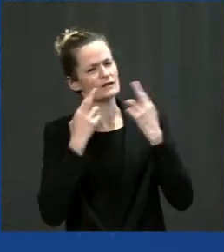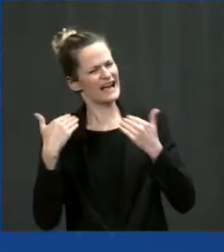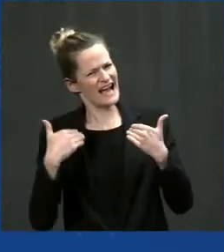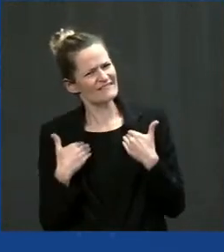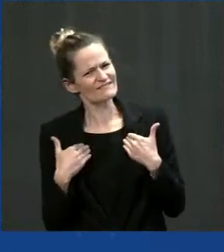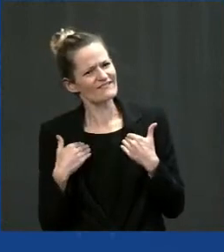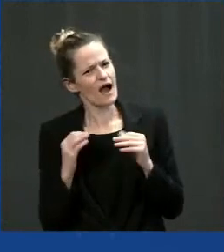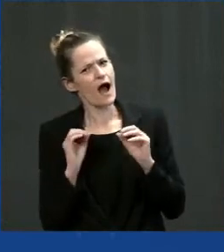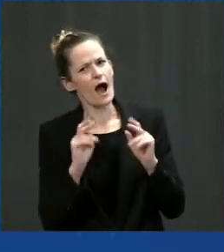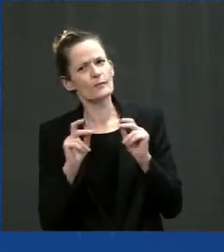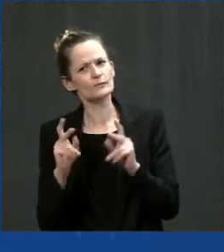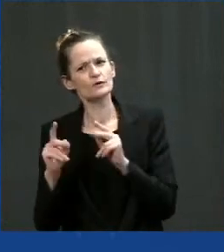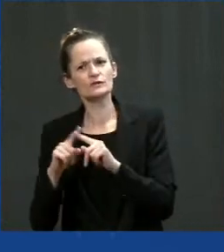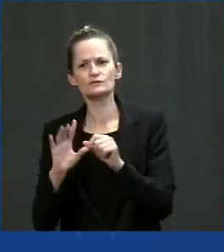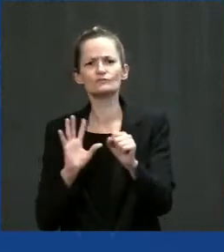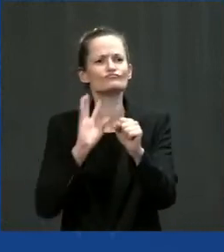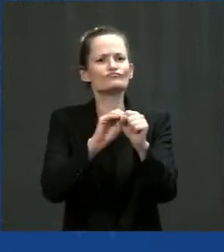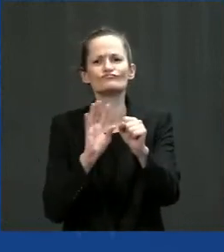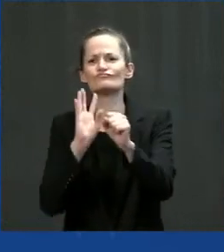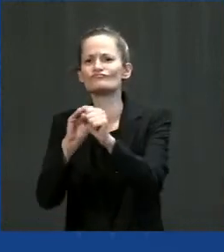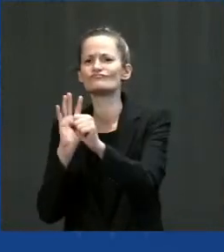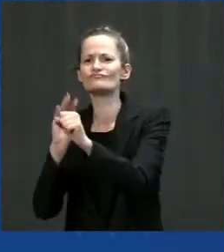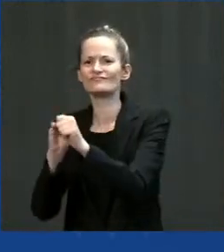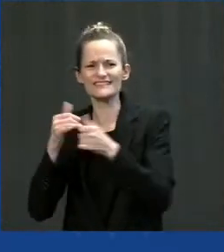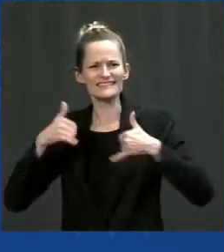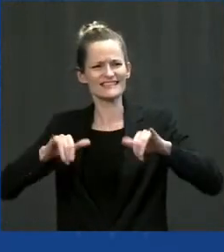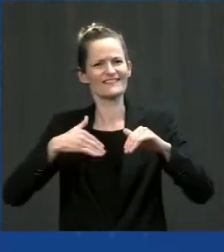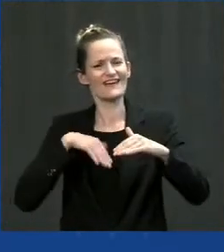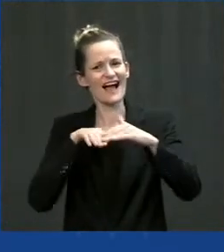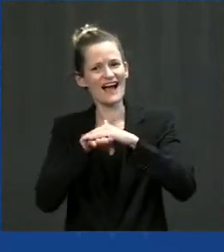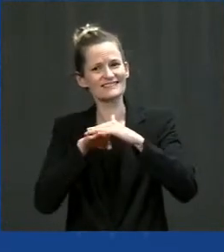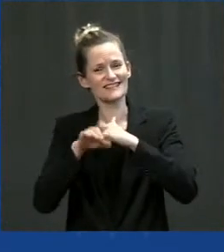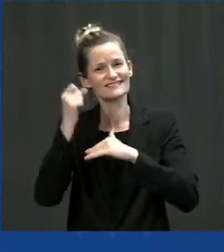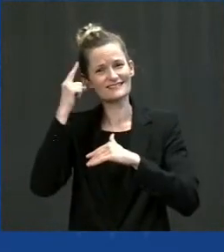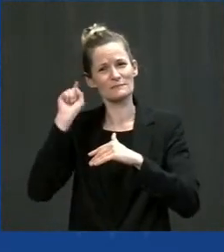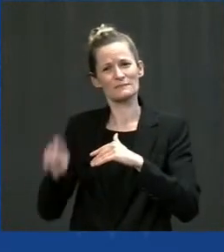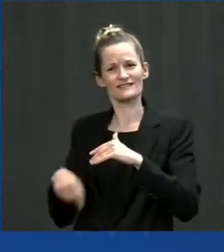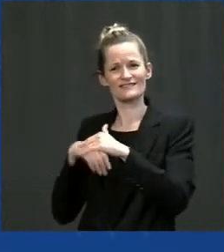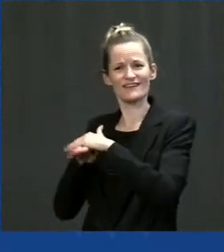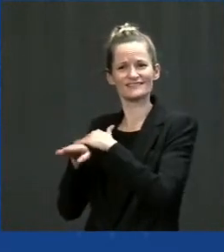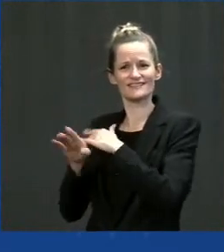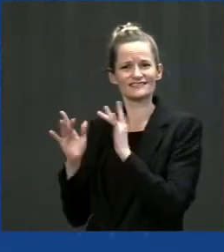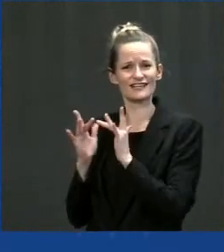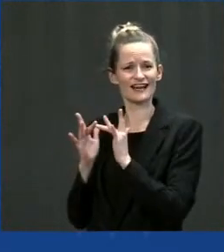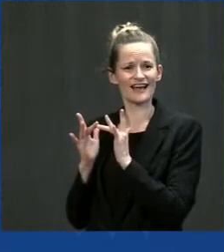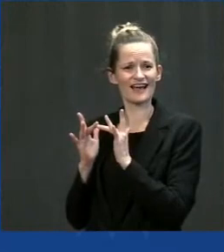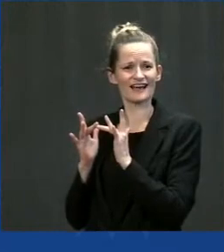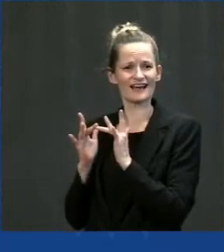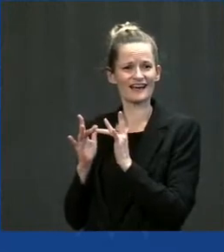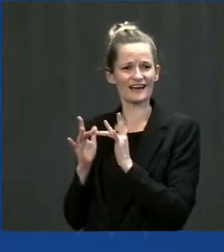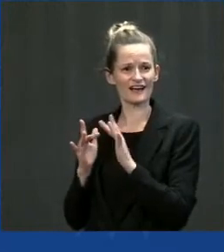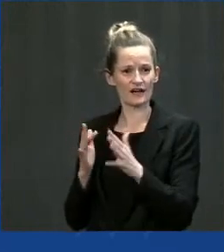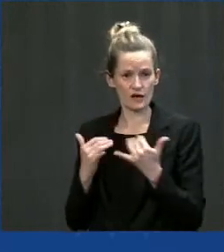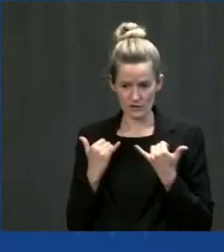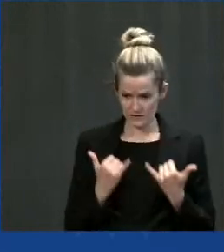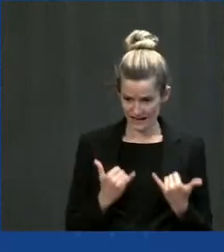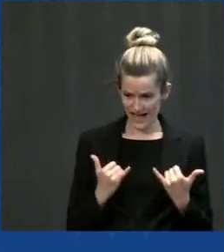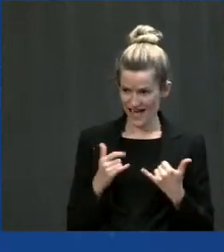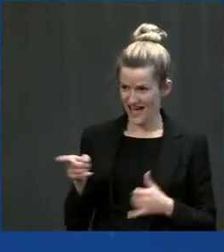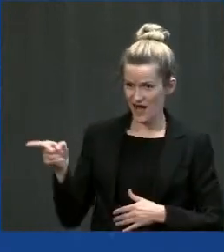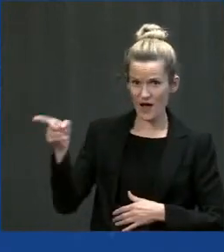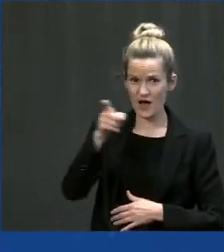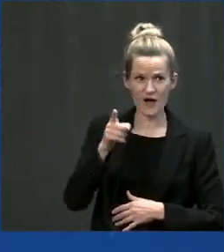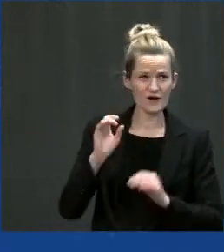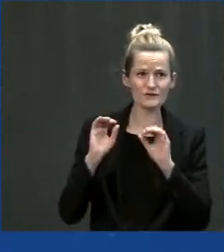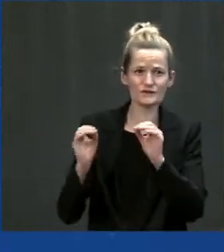very important. Those are fluent Cherokee speakers. If we don't succeed right now in connecting elders to kids, connecting